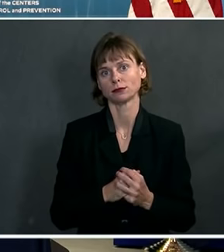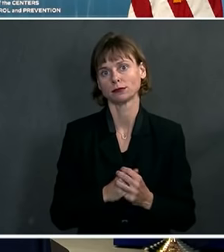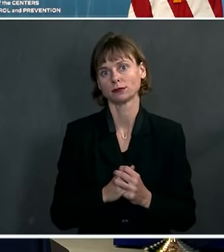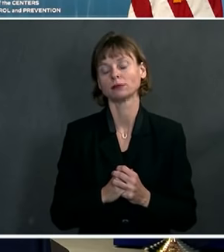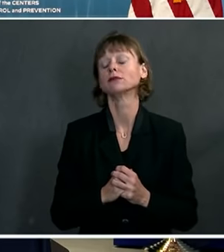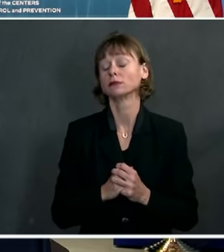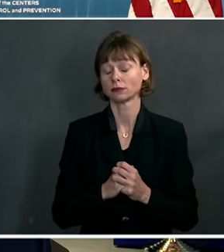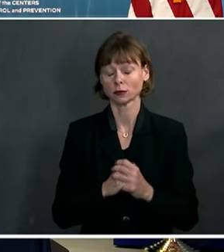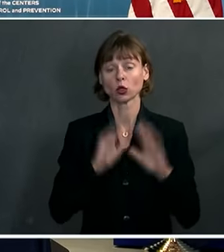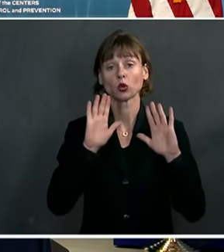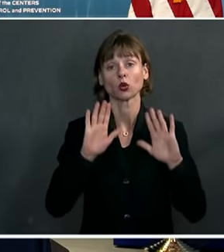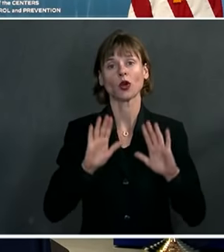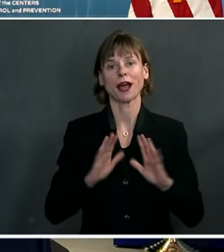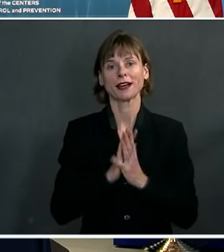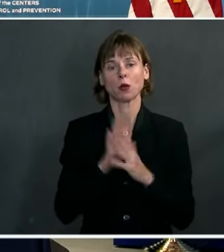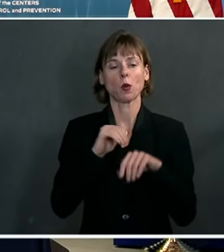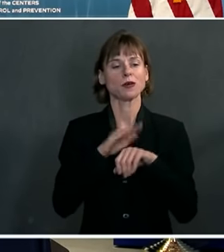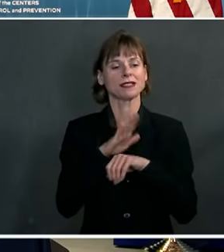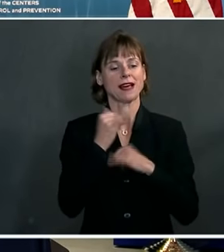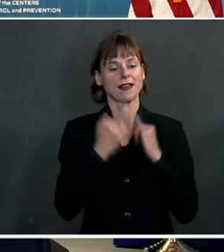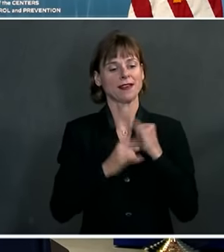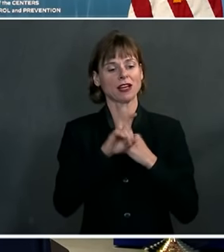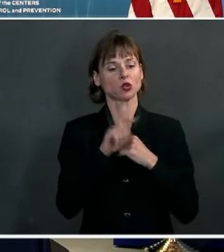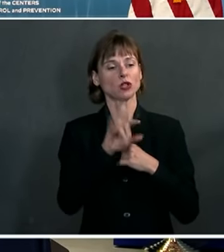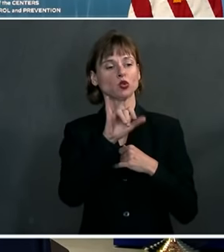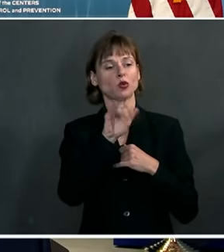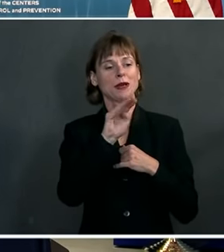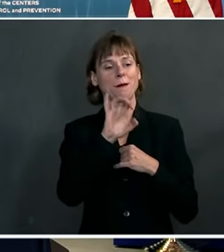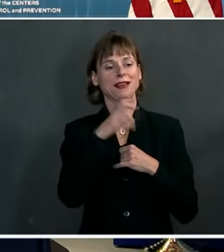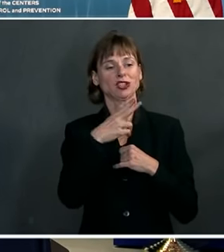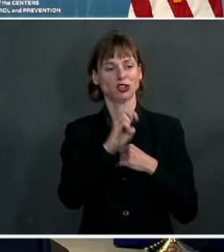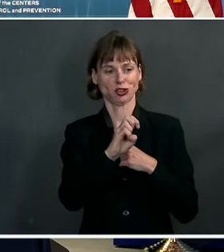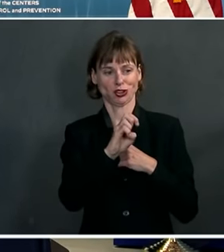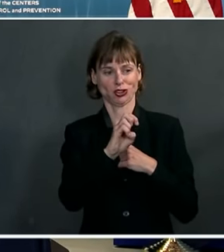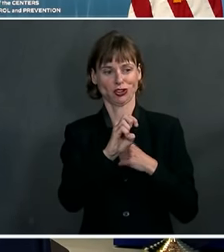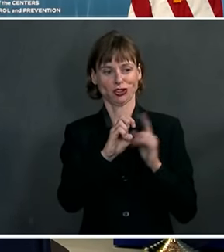Great. And we'll send our last question to Yamiche at PBI.